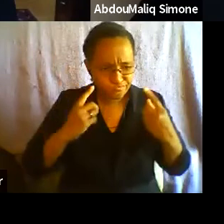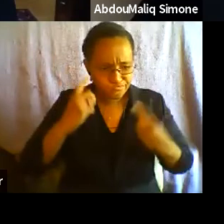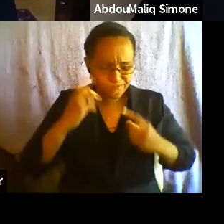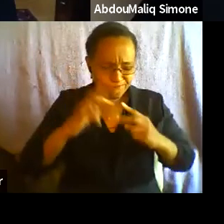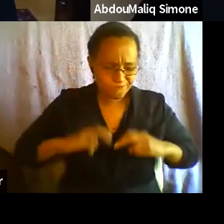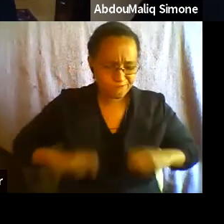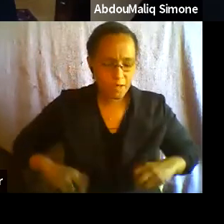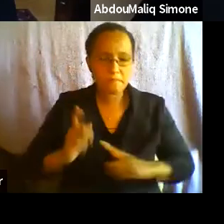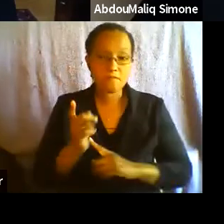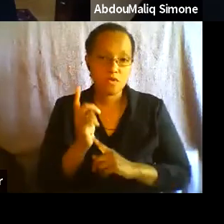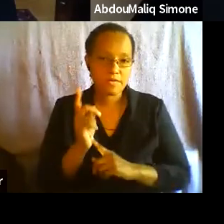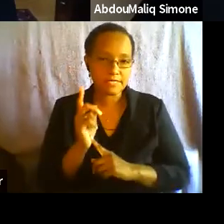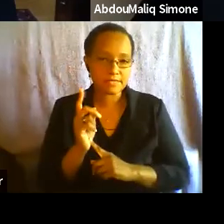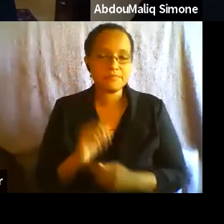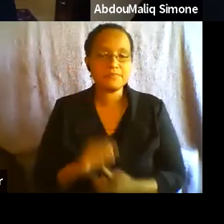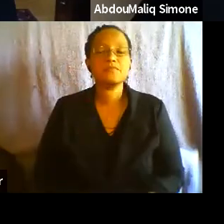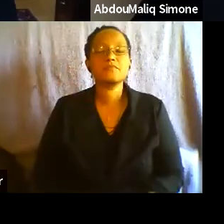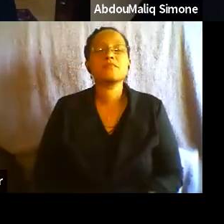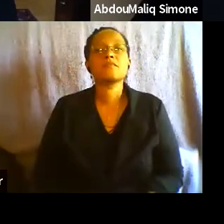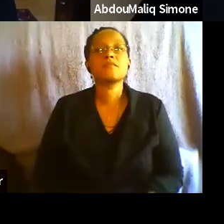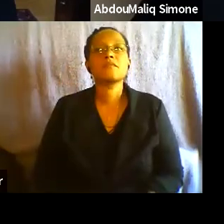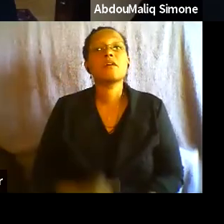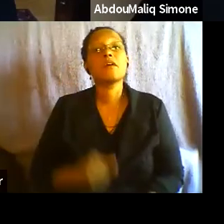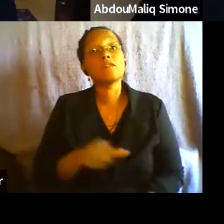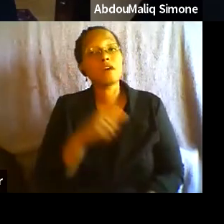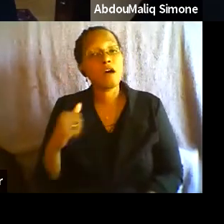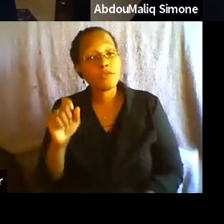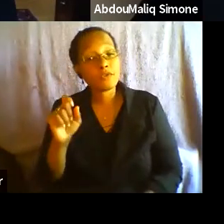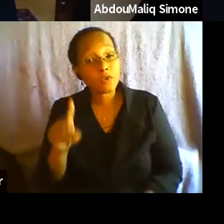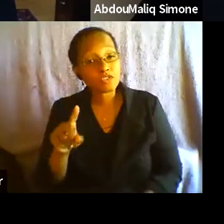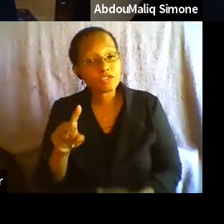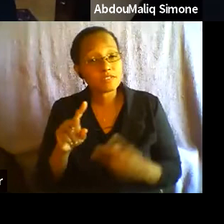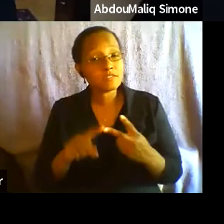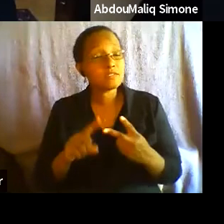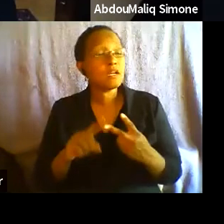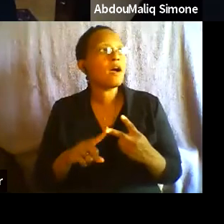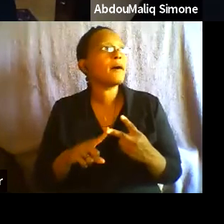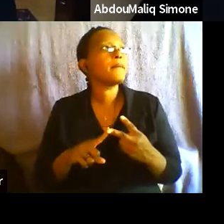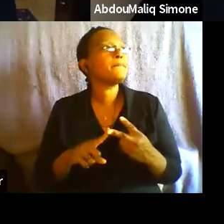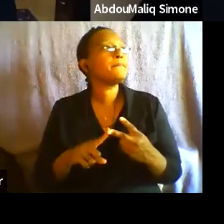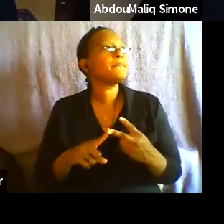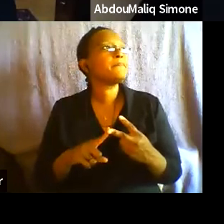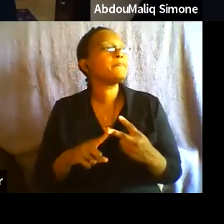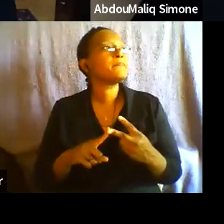In terms of the other, other, other question is, is it, it is,